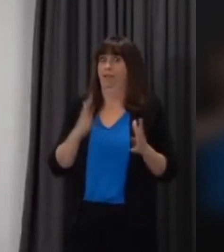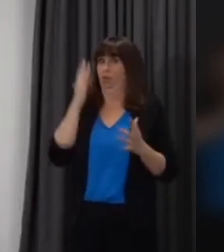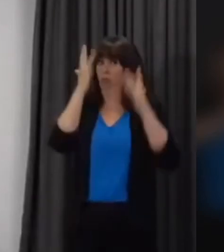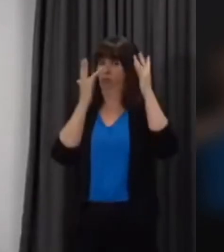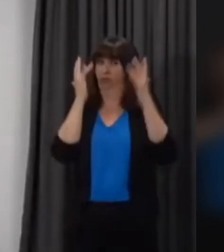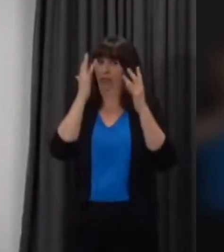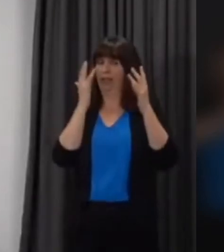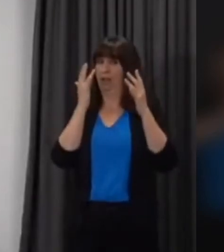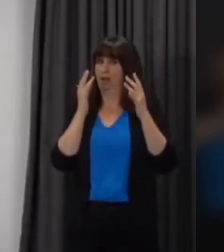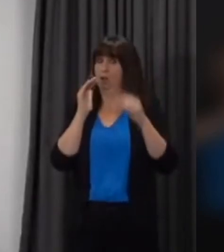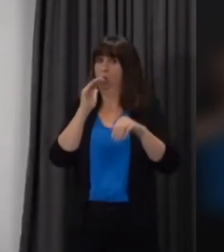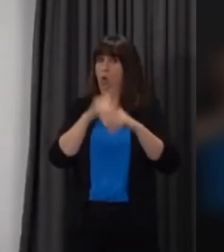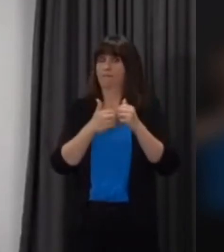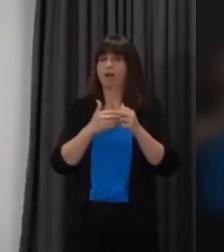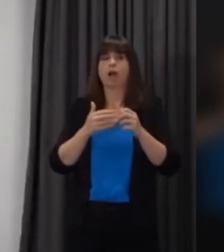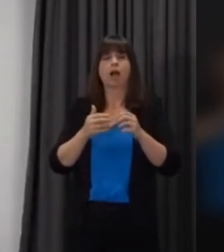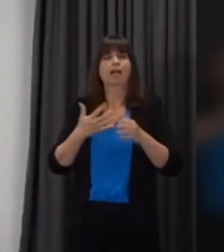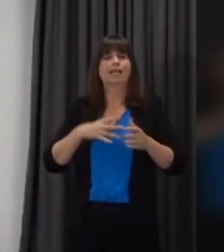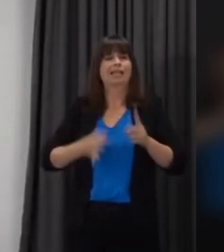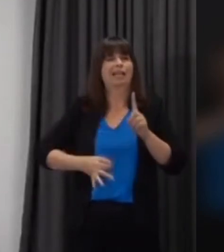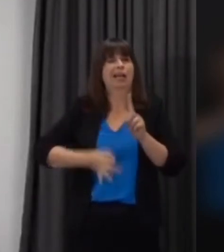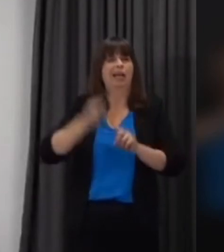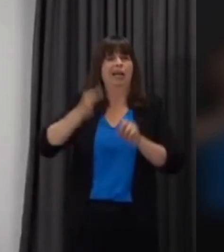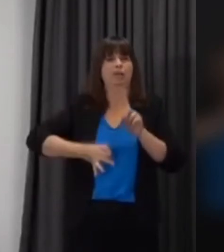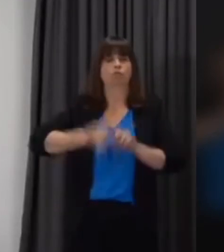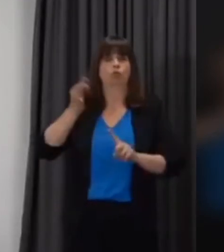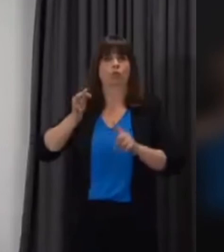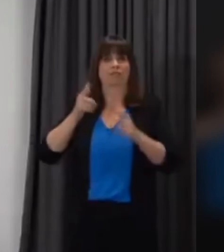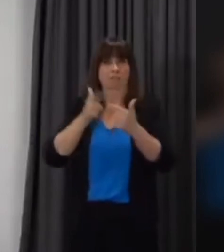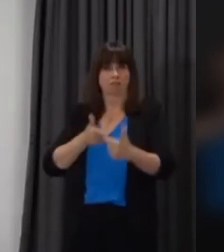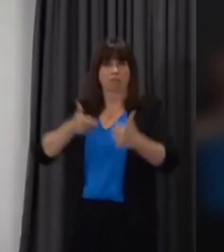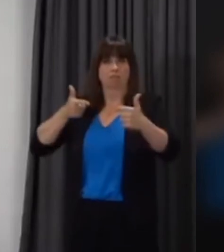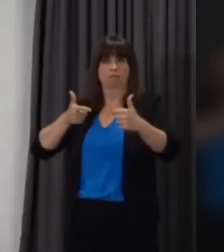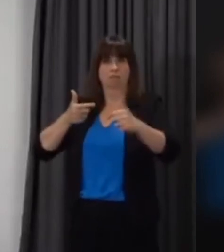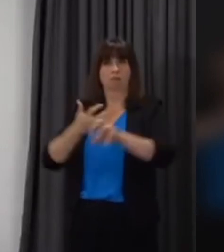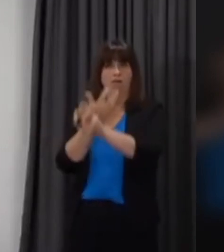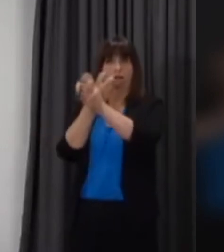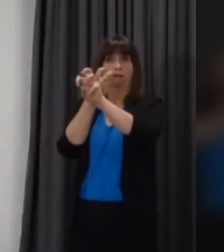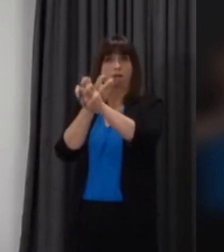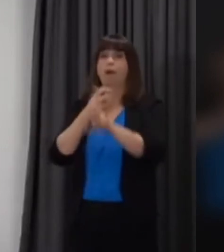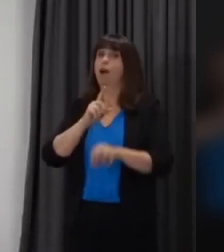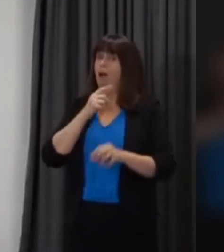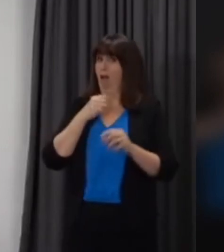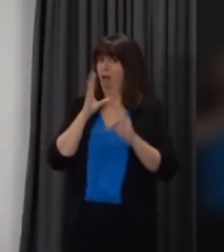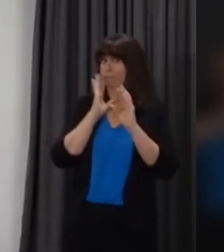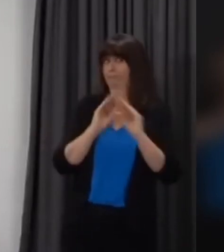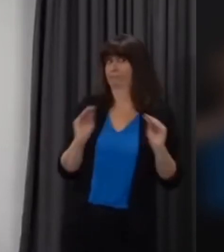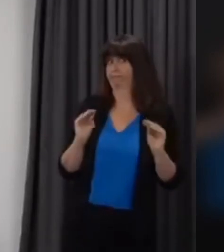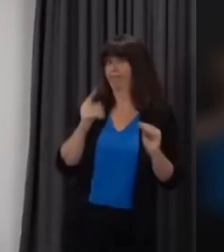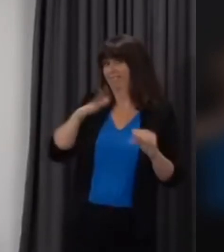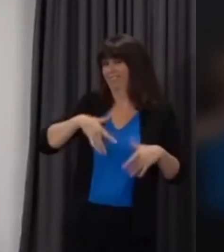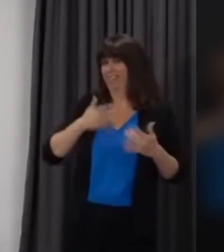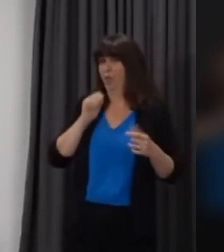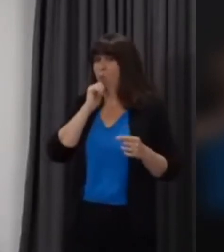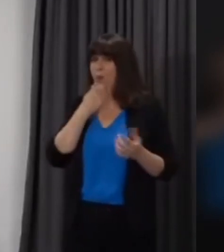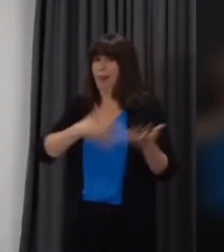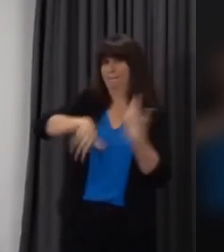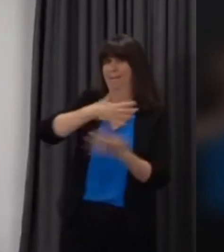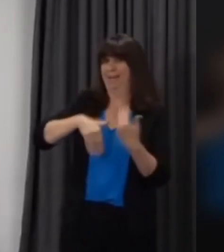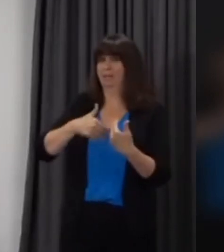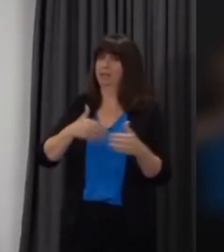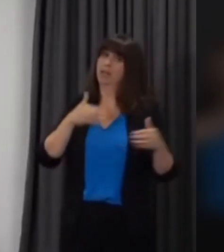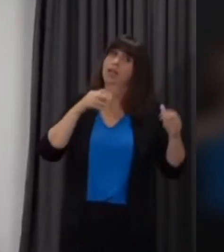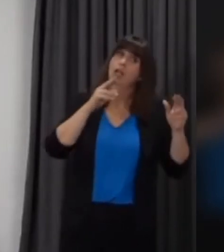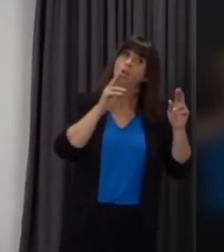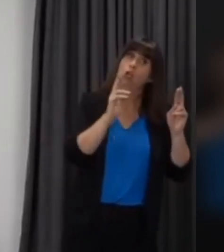develop our expertise in remote learning because i do anticipate we will continue to have a blended approach uh as we as we